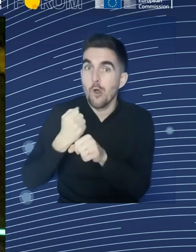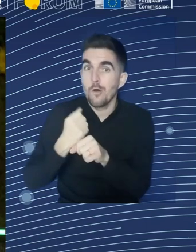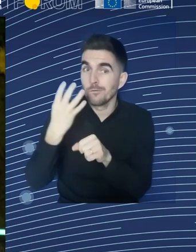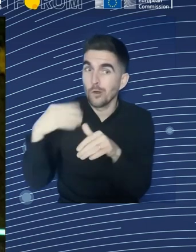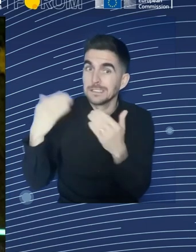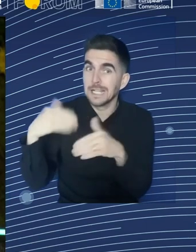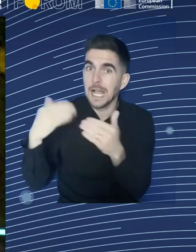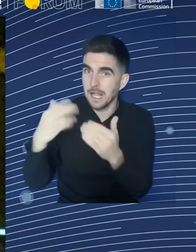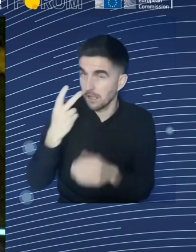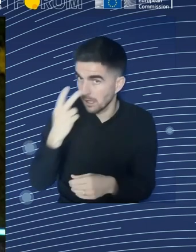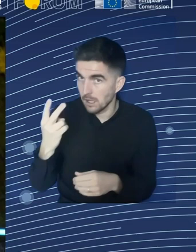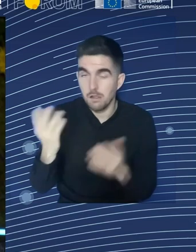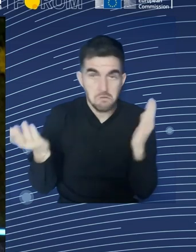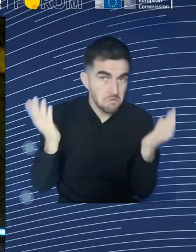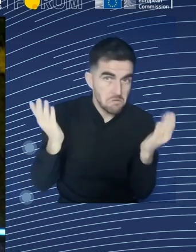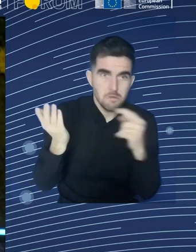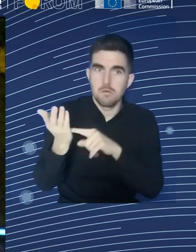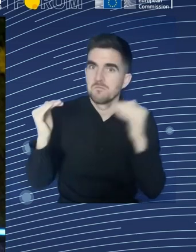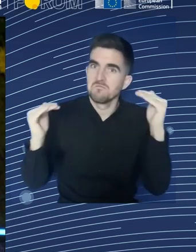five days a week or four days a week.